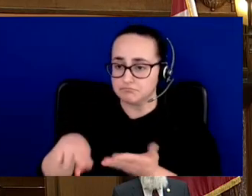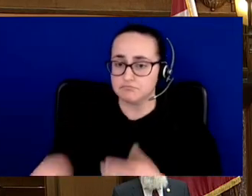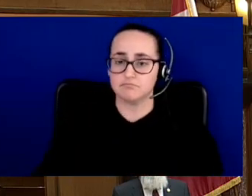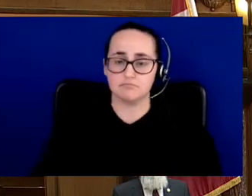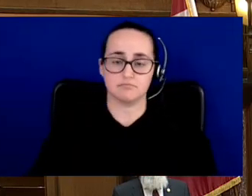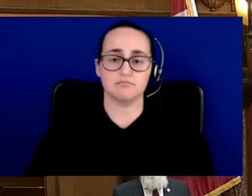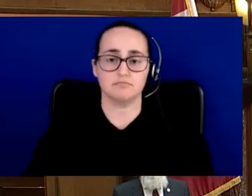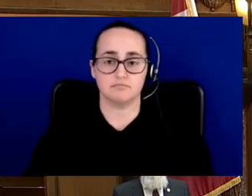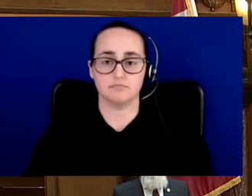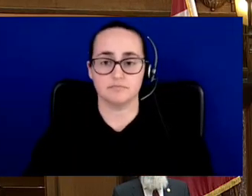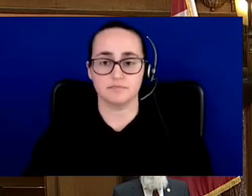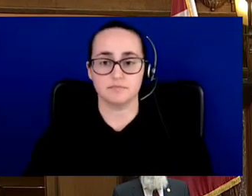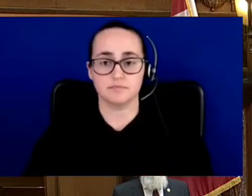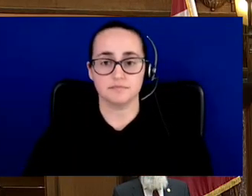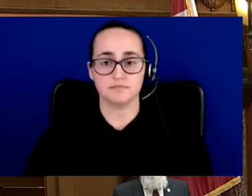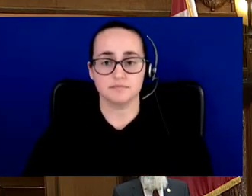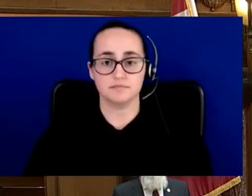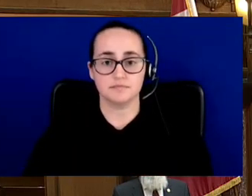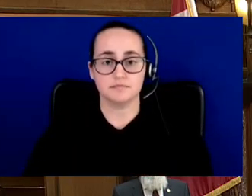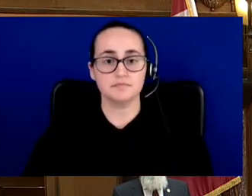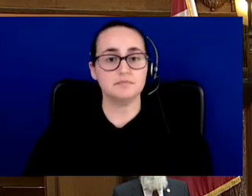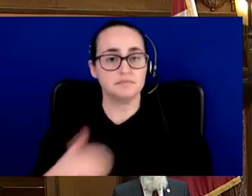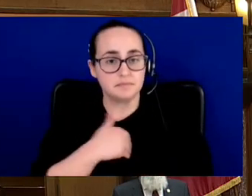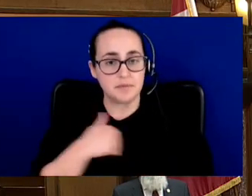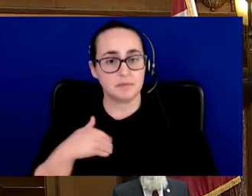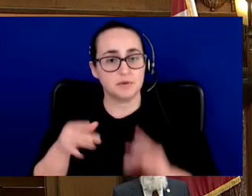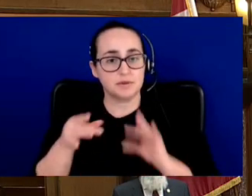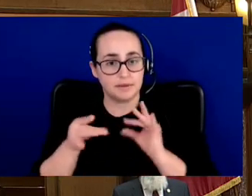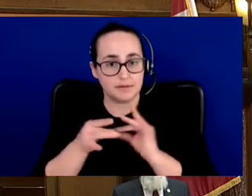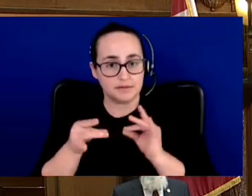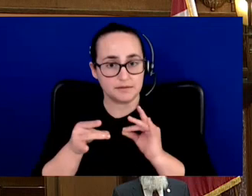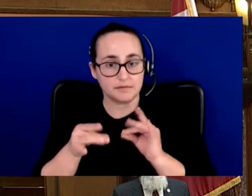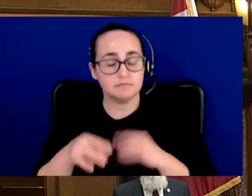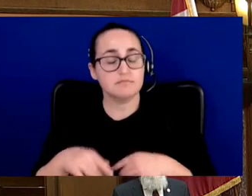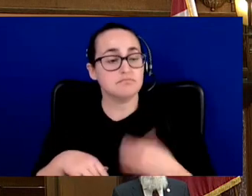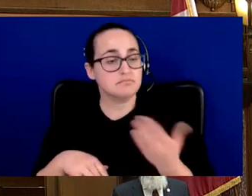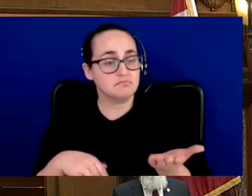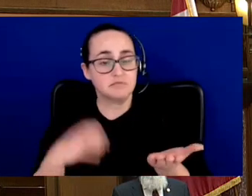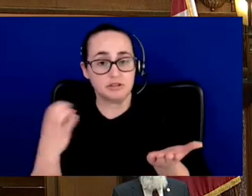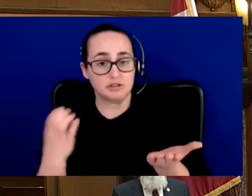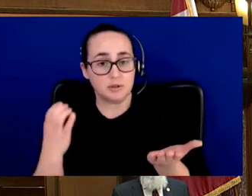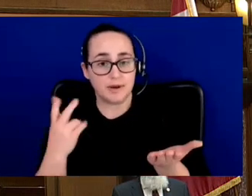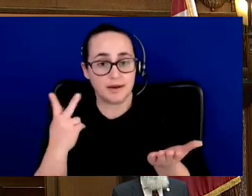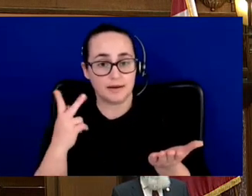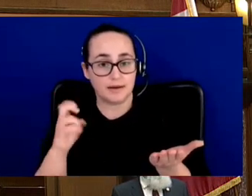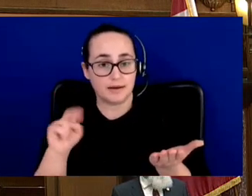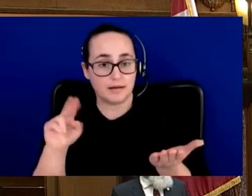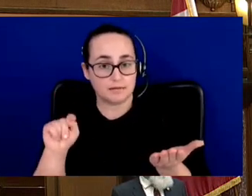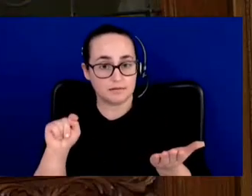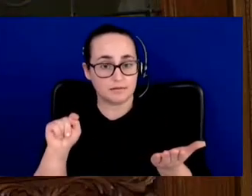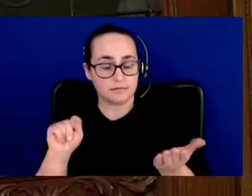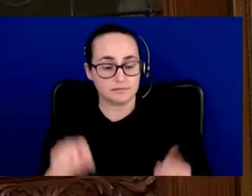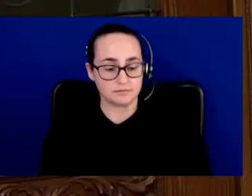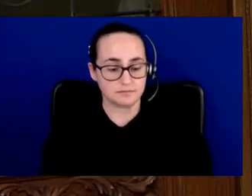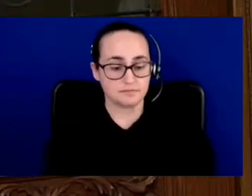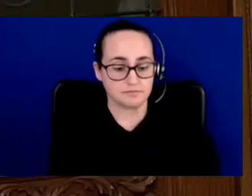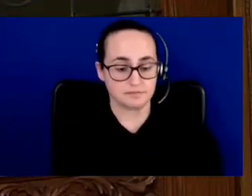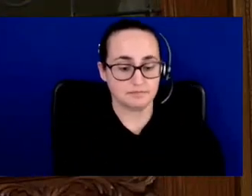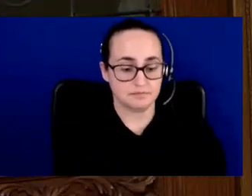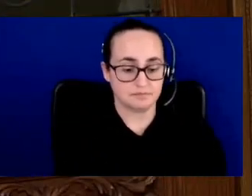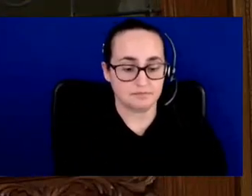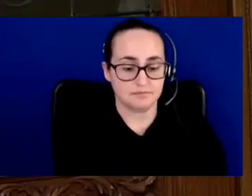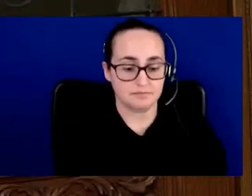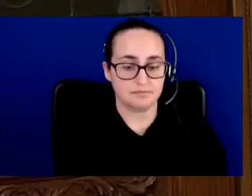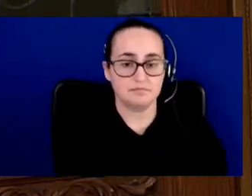Statements by members. Member for Chalewaek-Kent. Thank you, Honourable Speaker. March 8 is International Women's Day, a time we